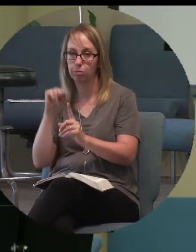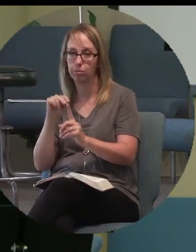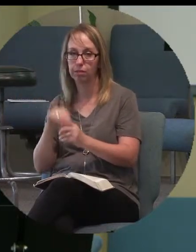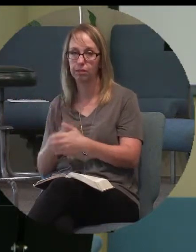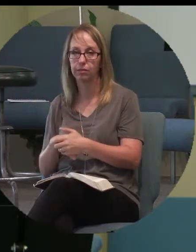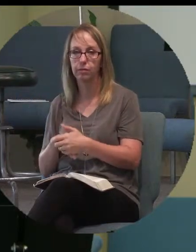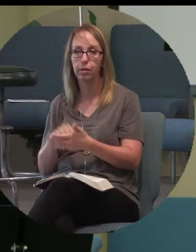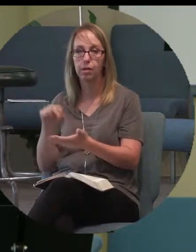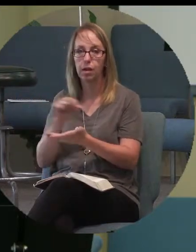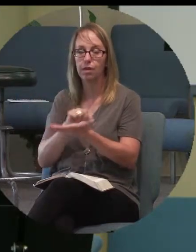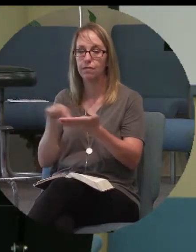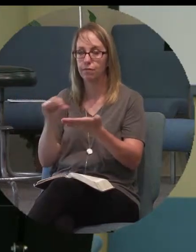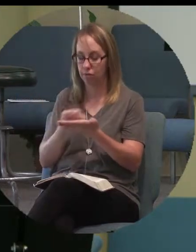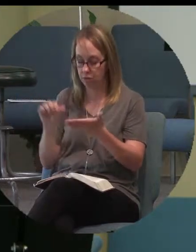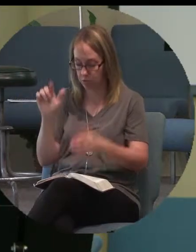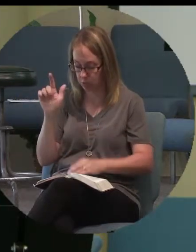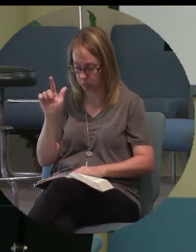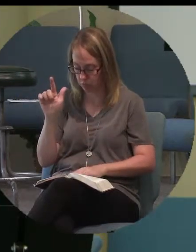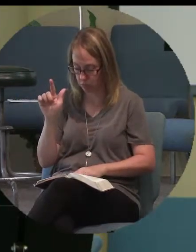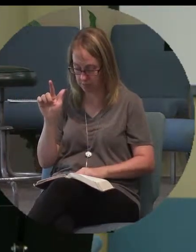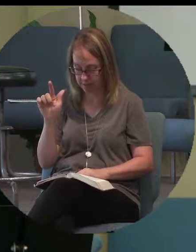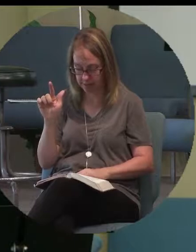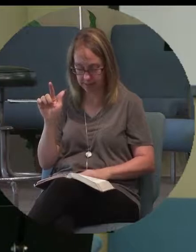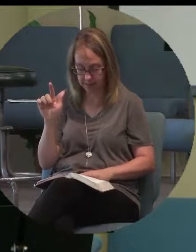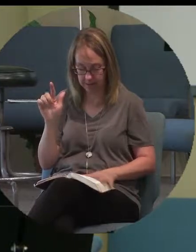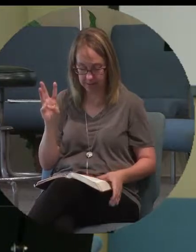of Luke chapter 23.